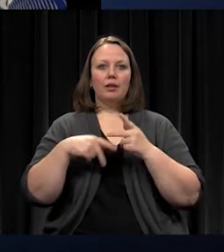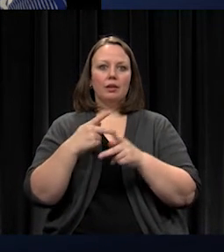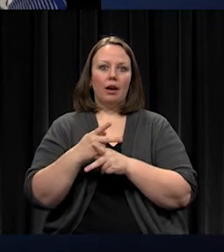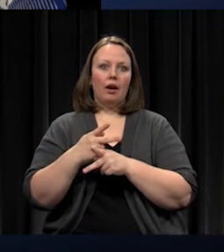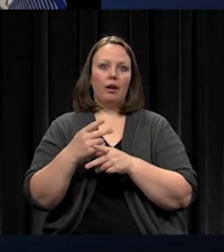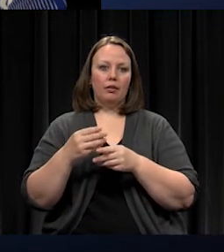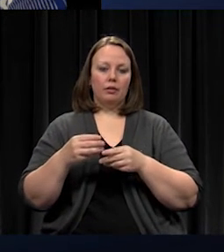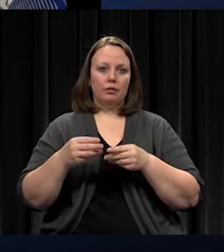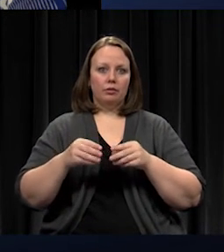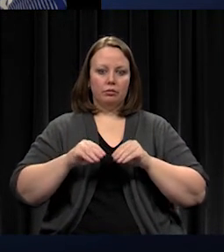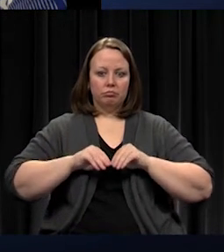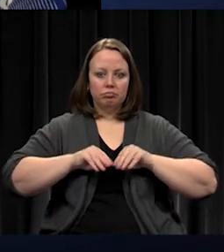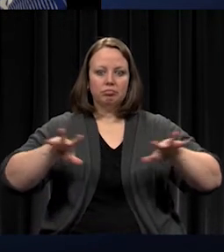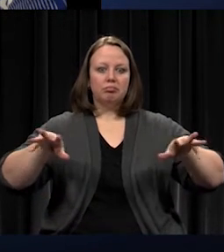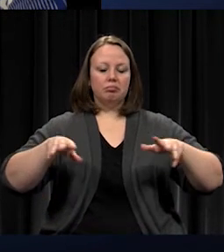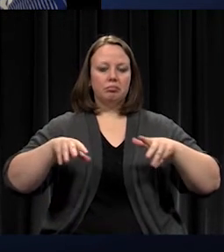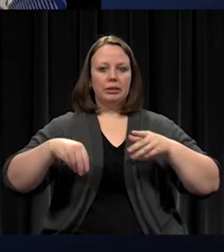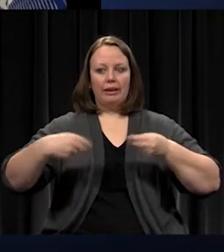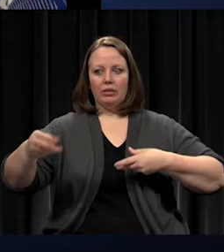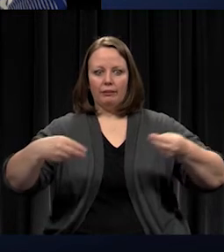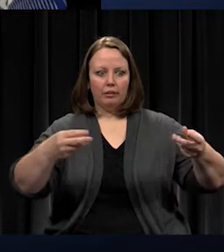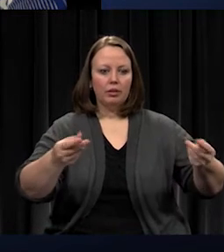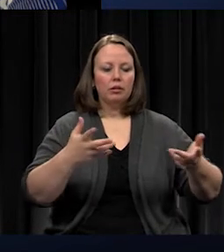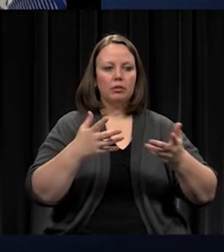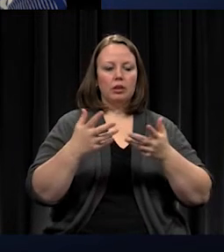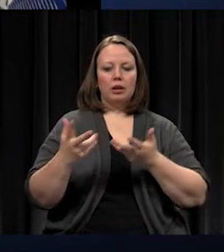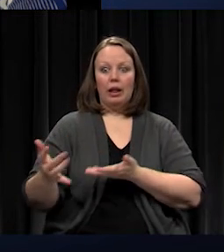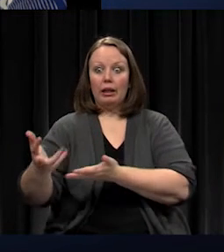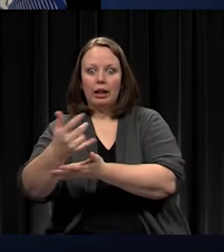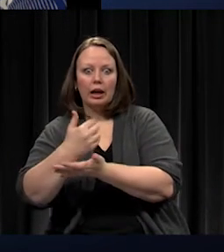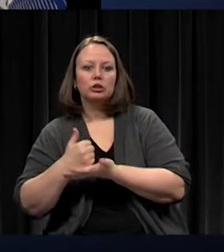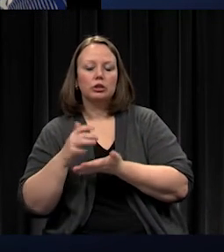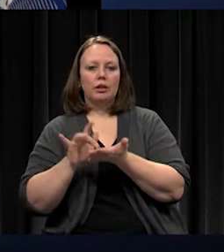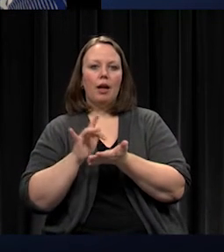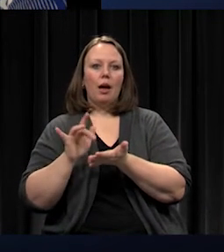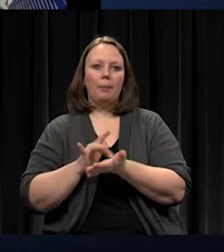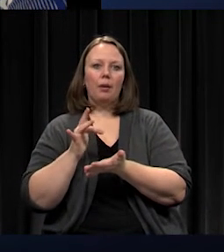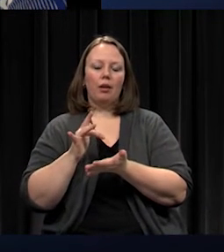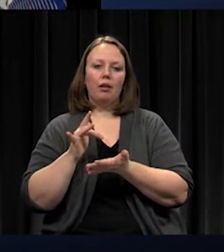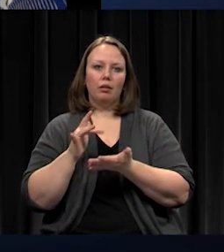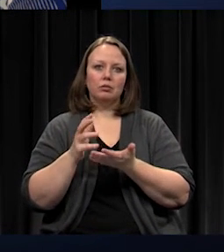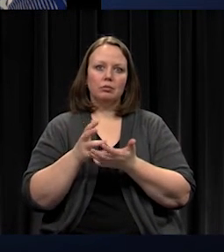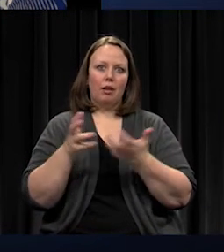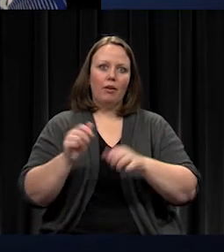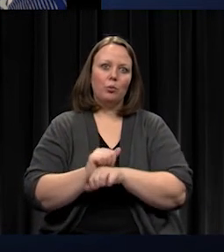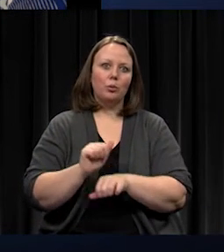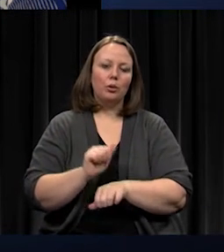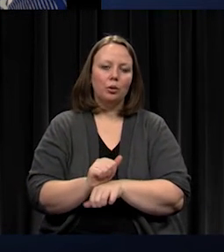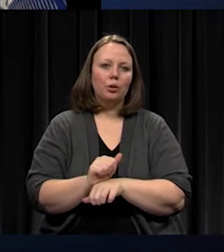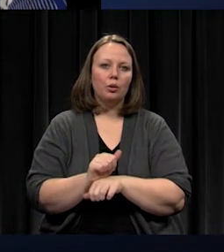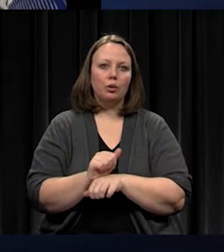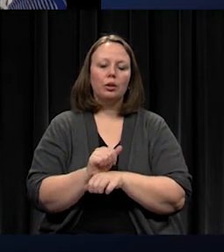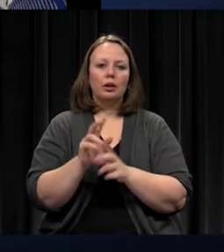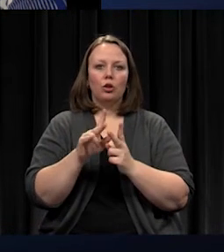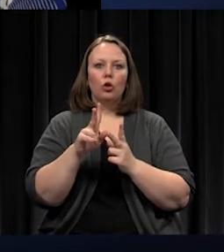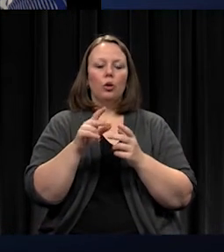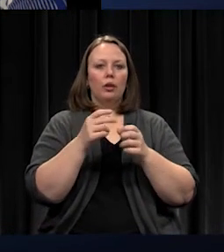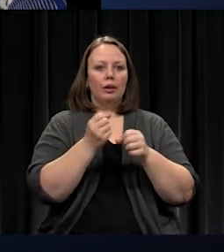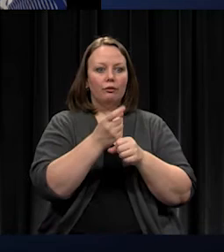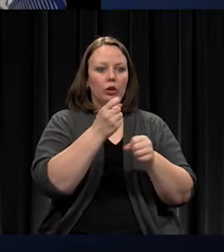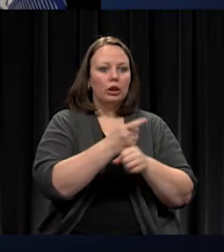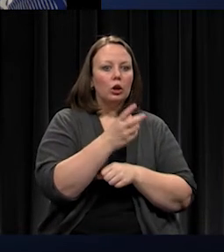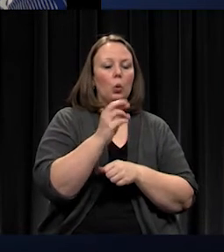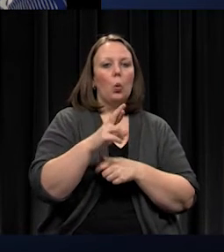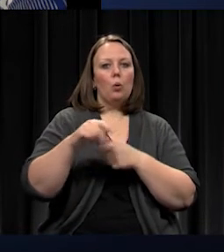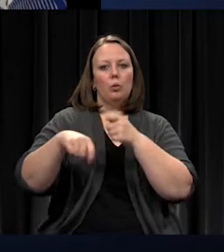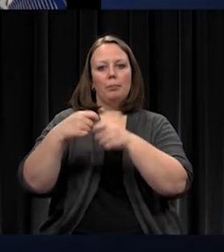is labor intensive, whether it's year to year or when you're replacing all of the units at the end of their life. And